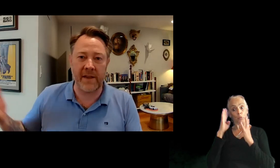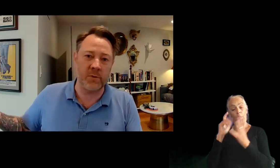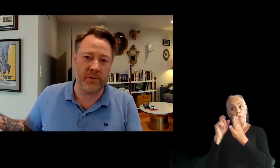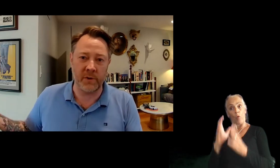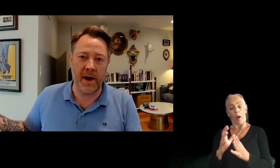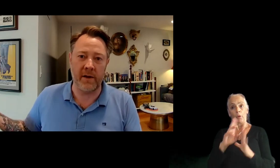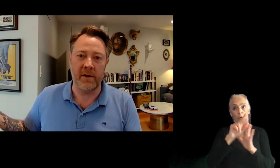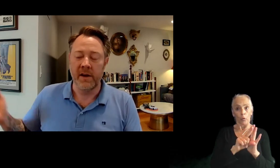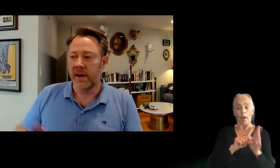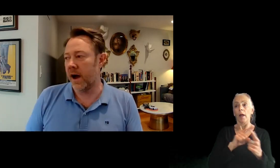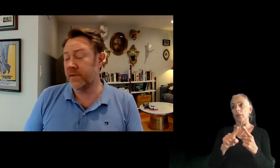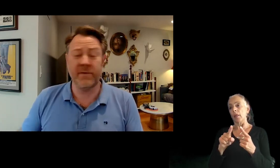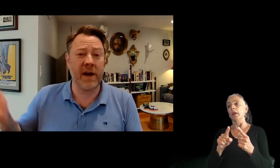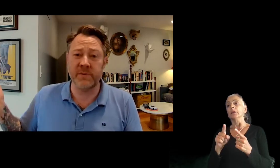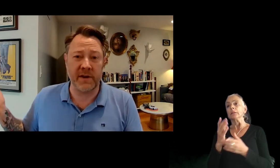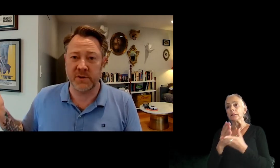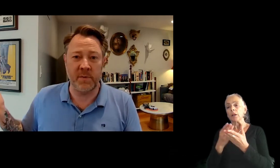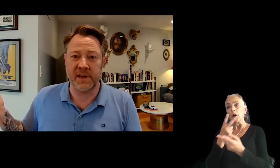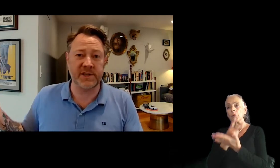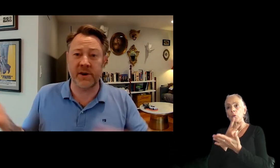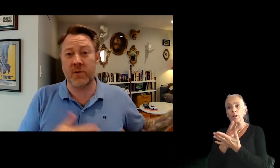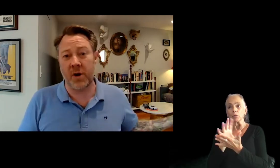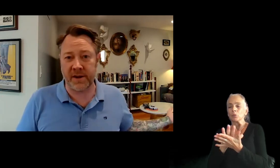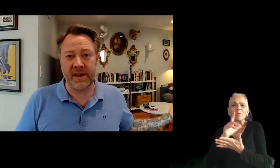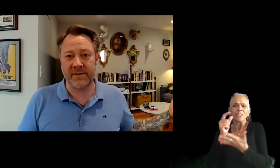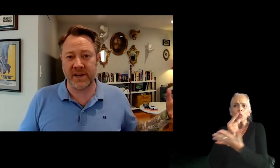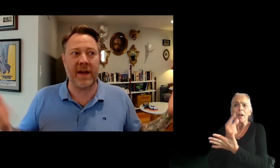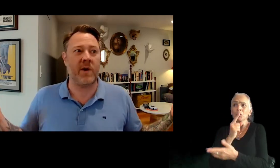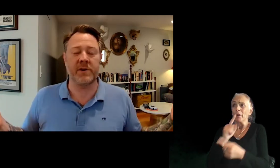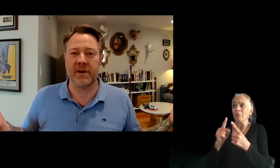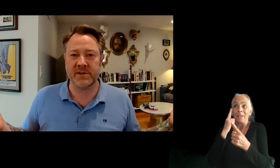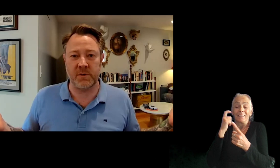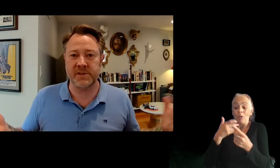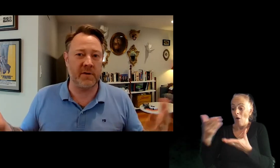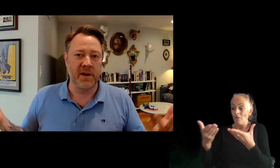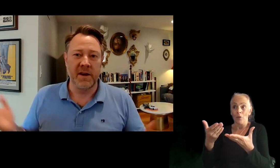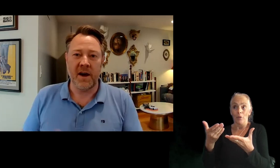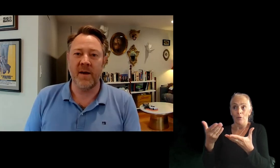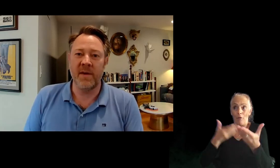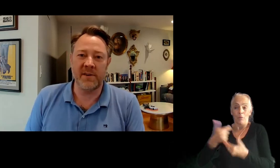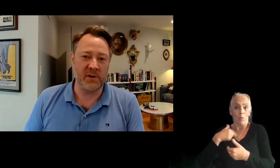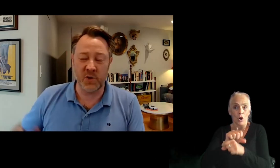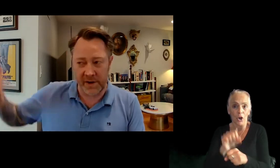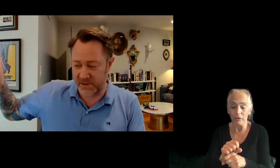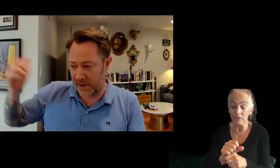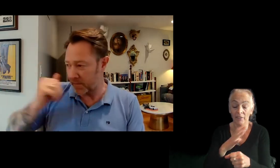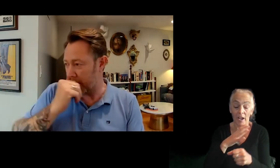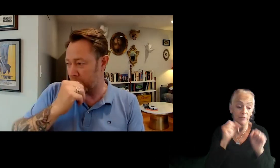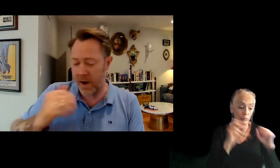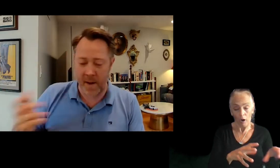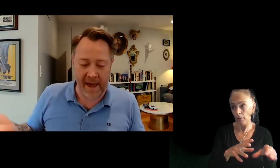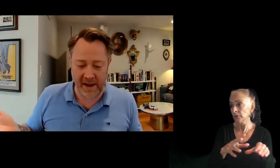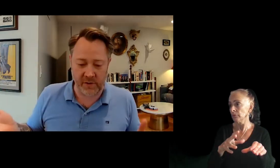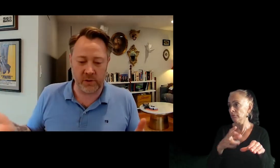then I went to grad school for a little while. Um, didn't even graduate grad school because it started getting work. And I was like, well, that's why I went to grad school. So, um, and then, you know, 20 years later,